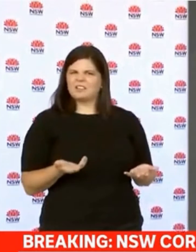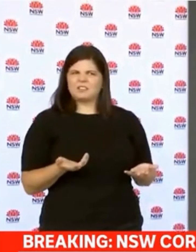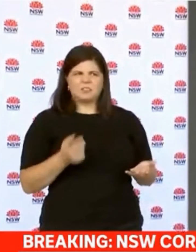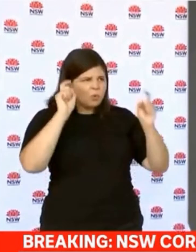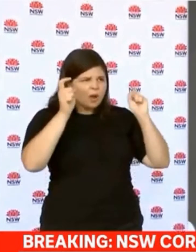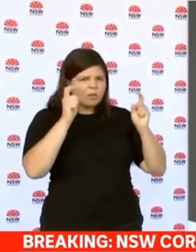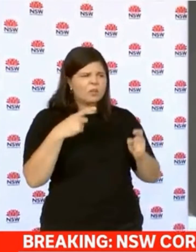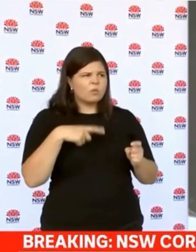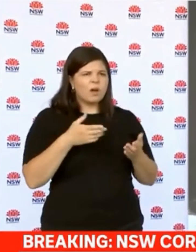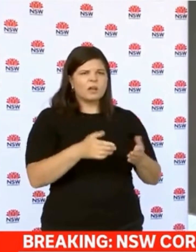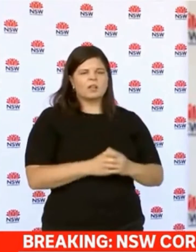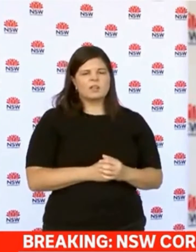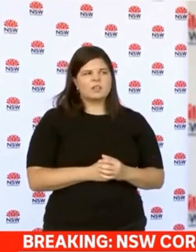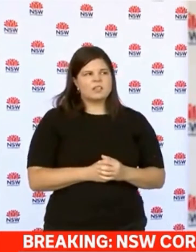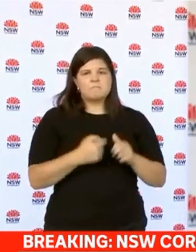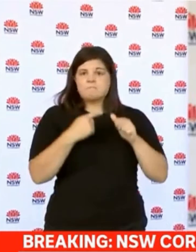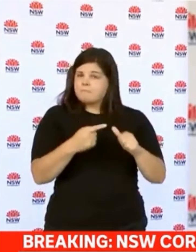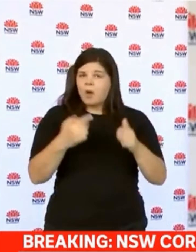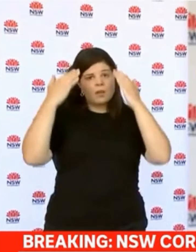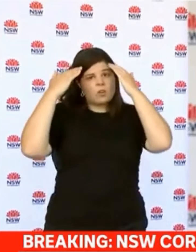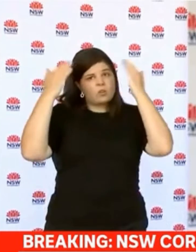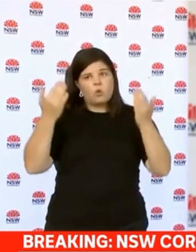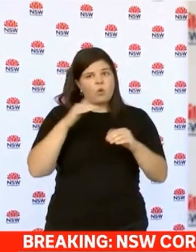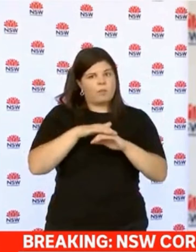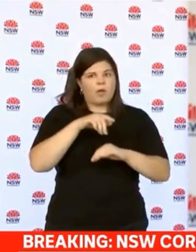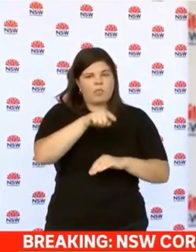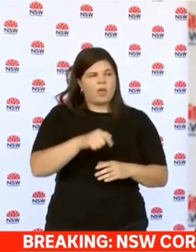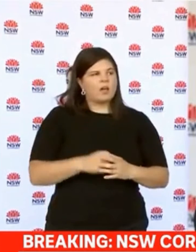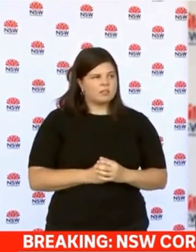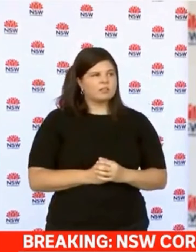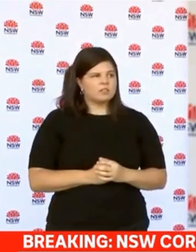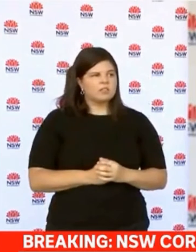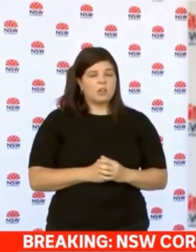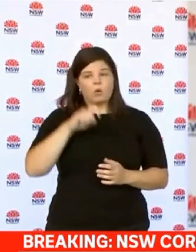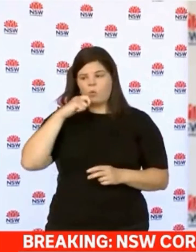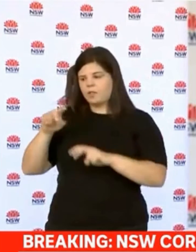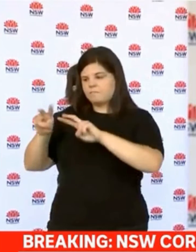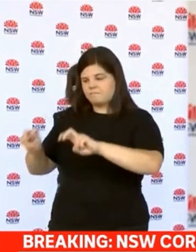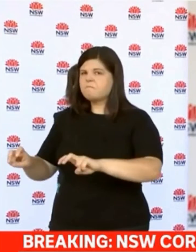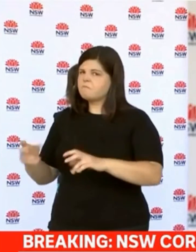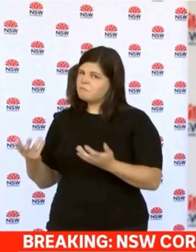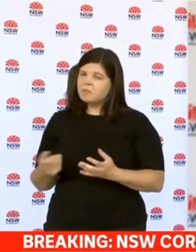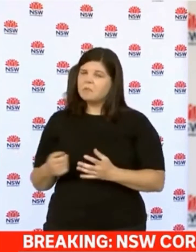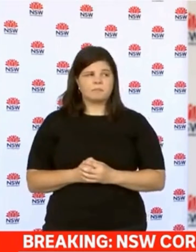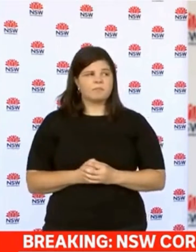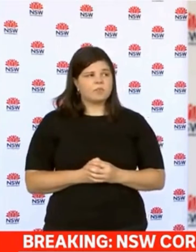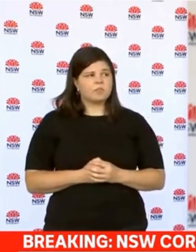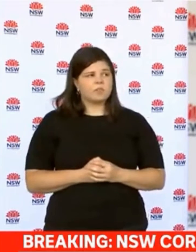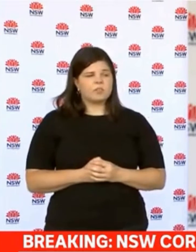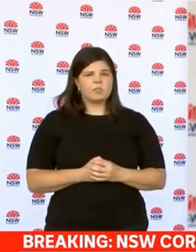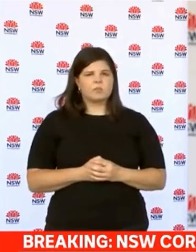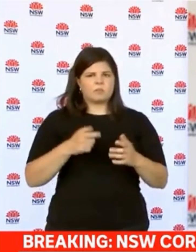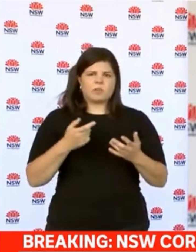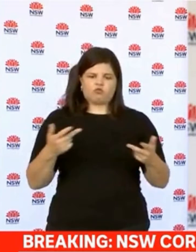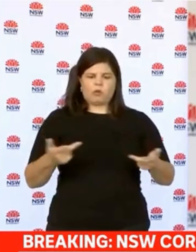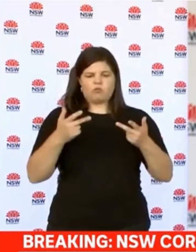restaurant are you concerned about that? I don't have the details of that particular venue. We'll certainly look into that and the restaurants